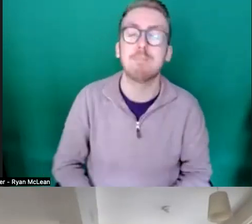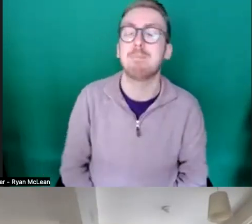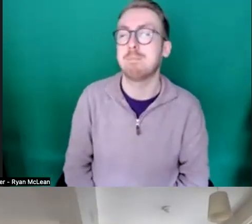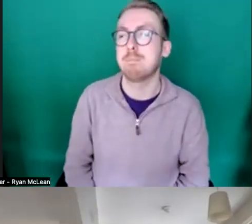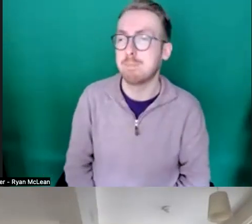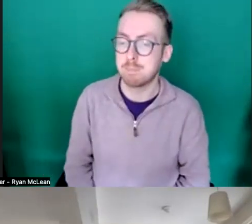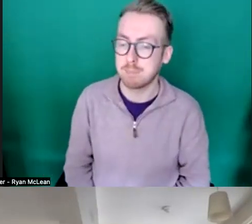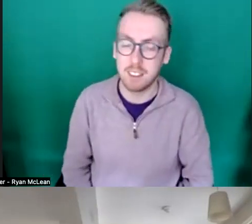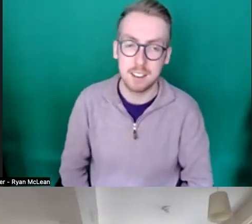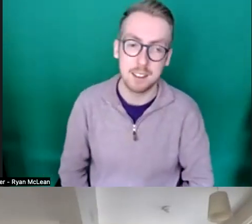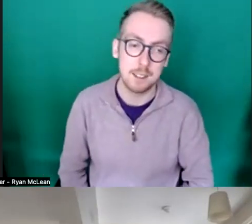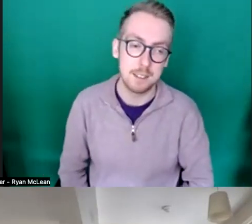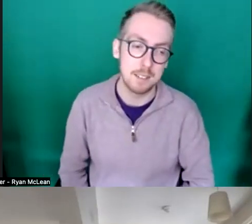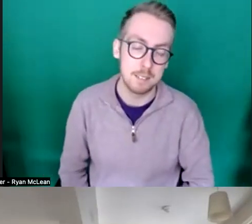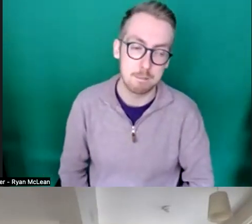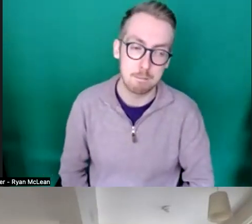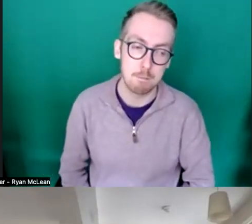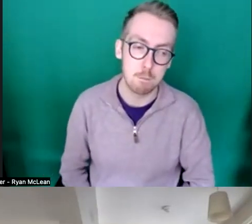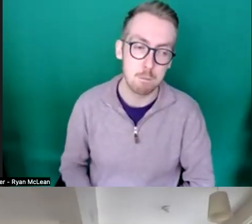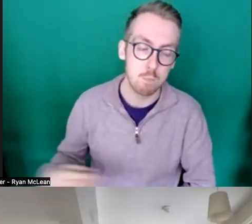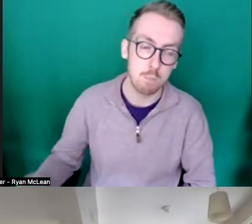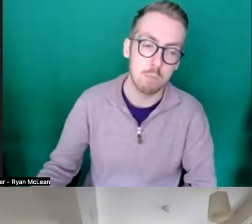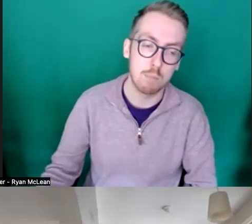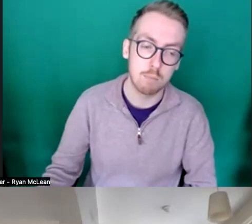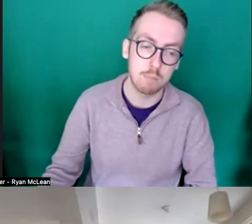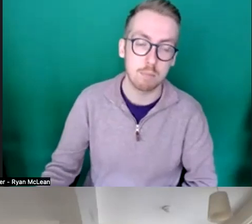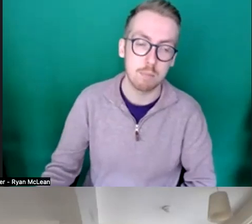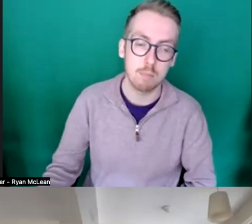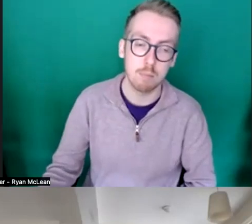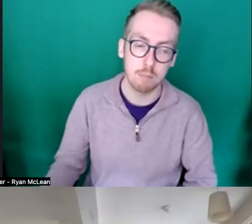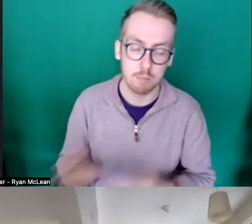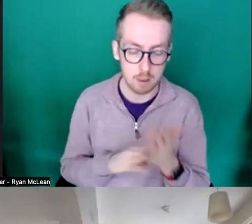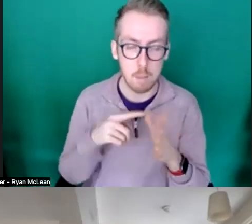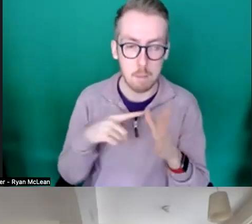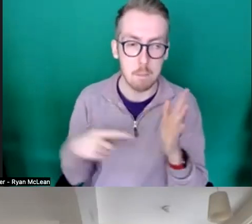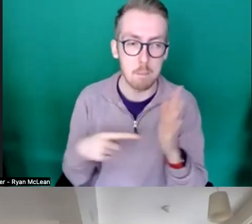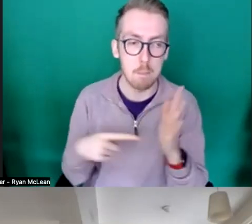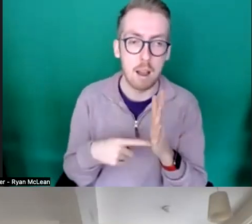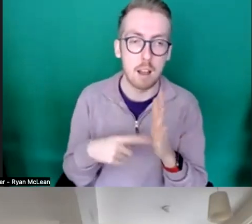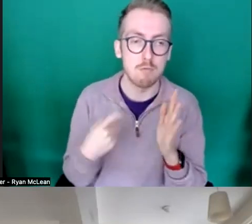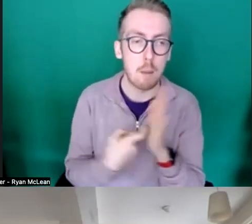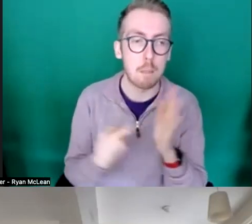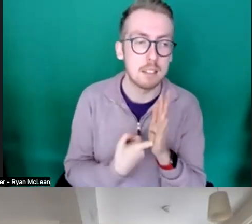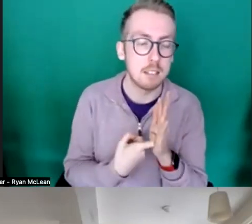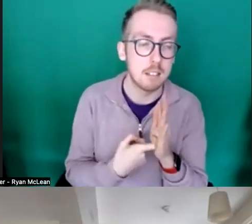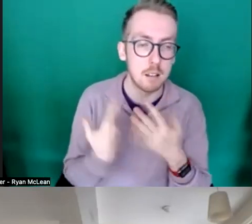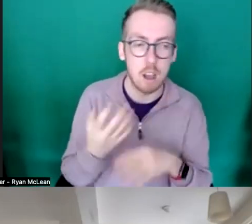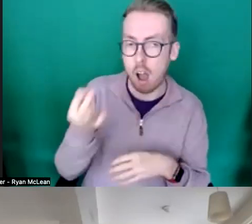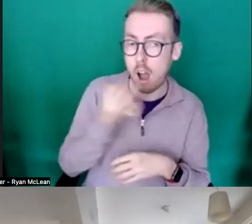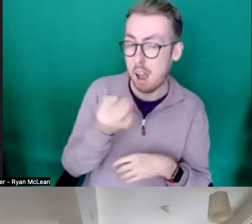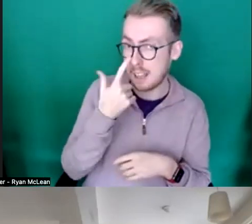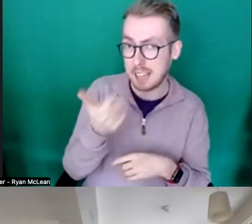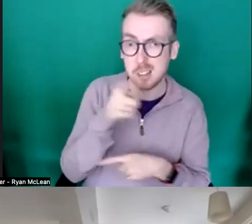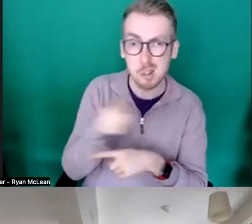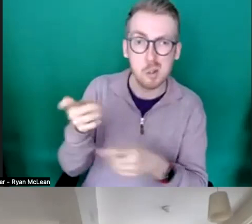points a next question coming up matt rudken uh is asking can you give an indication of how you're